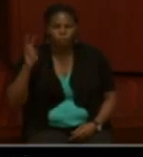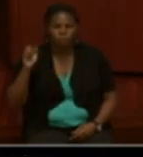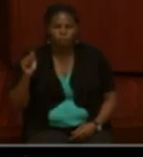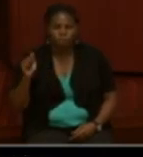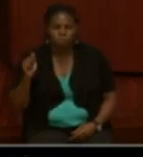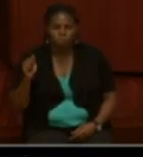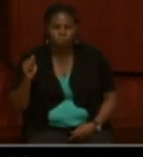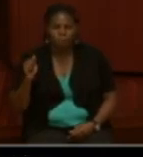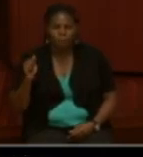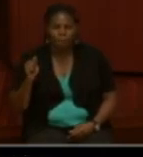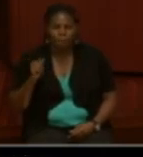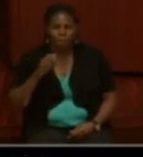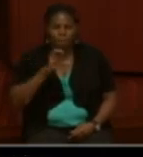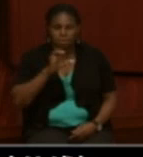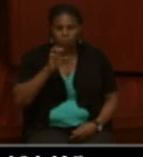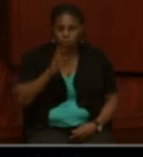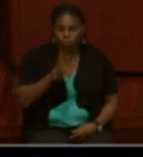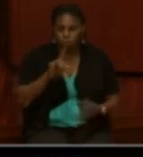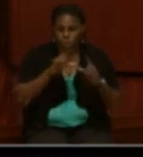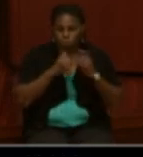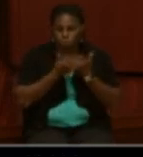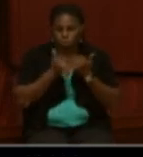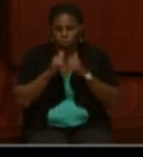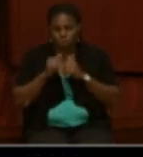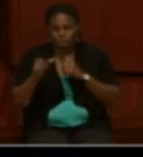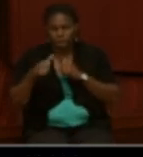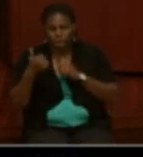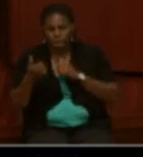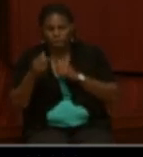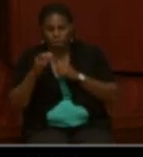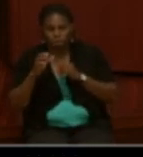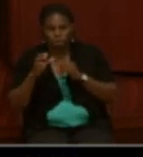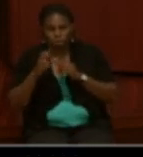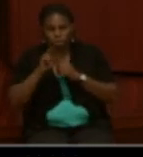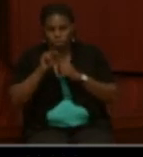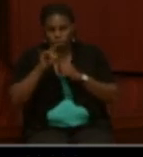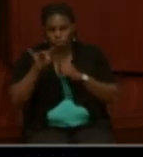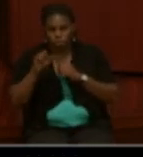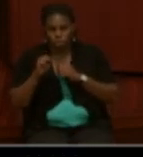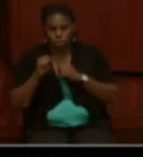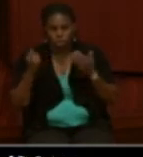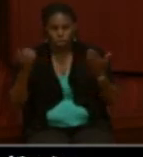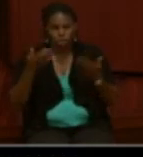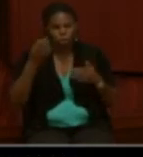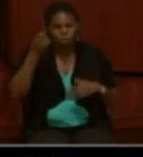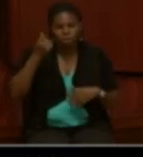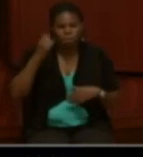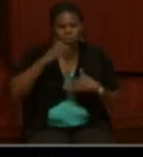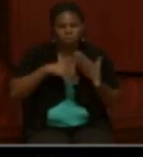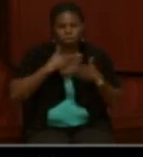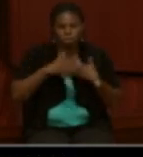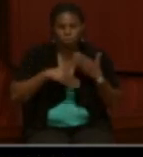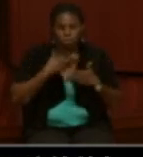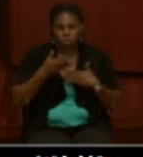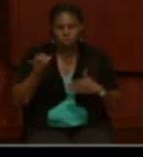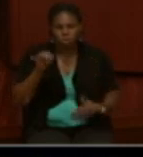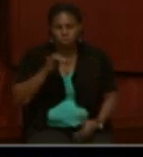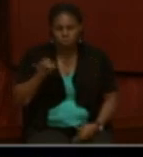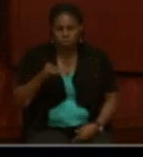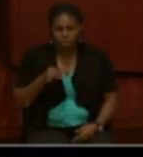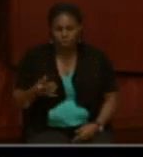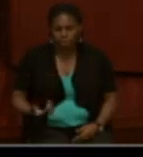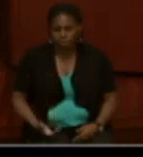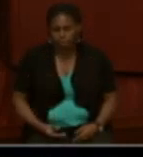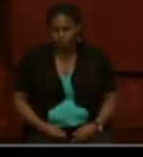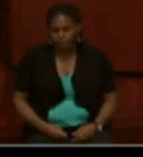Civil War veterans groups with other Union veterans, or what the pension process was like, what it was like